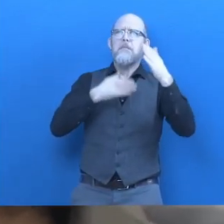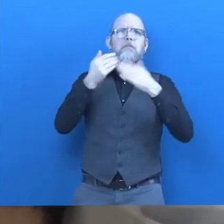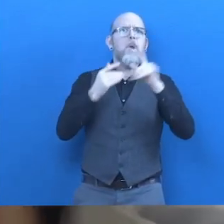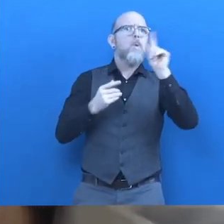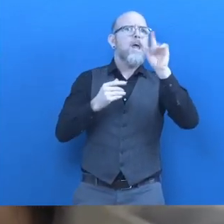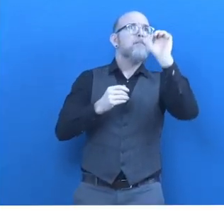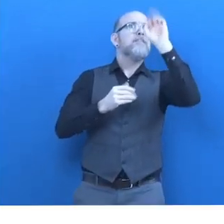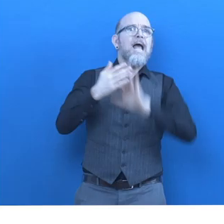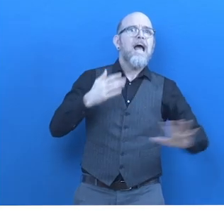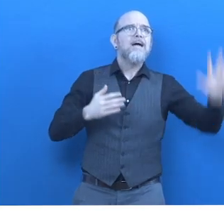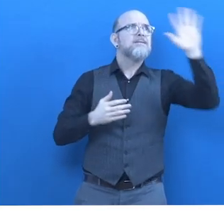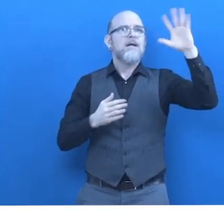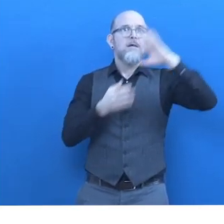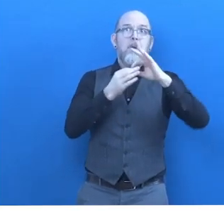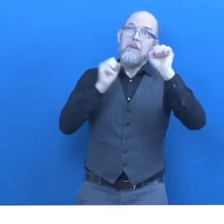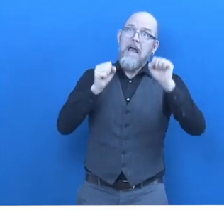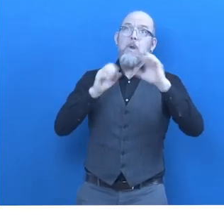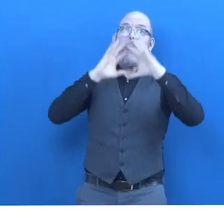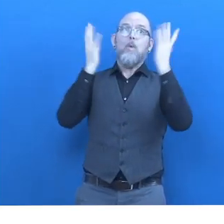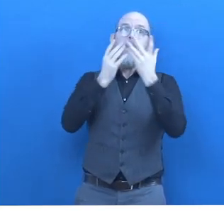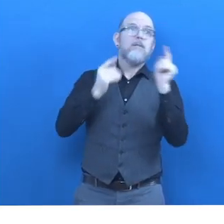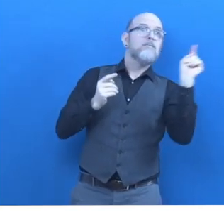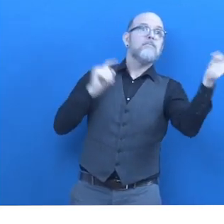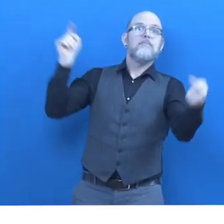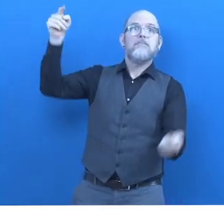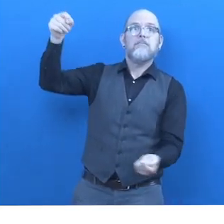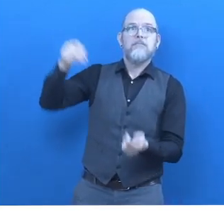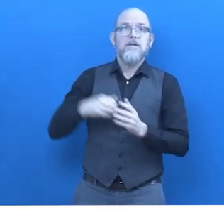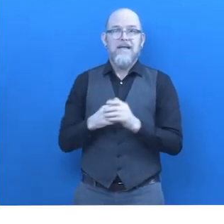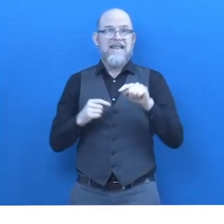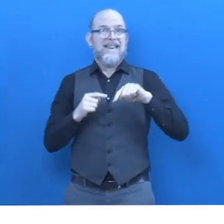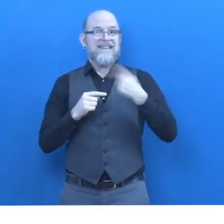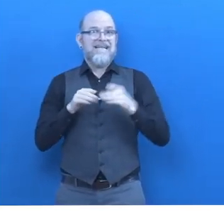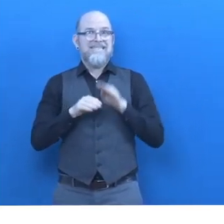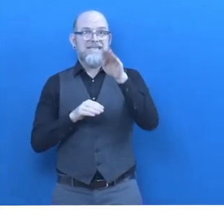everywhere in the world. What's next for Egalite Inclusion and Diversity?